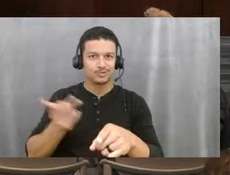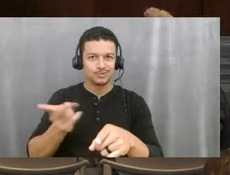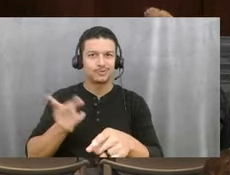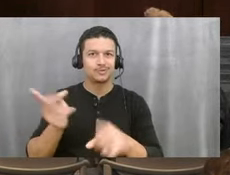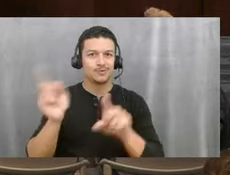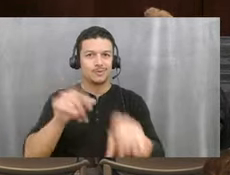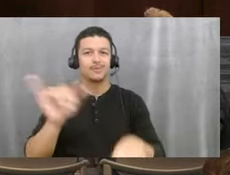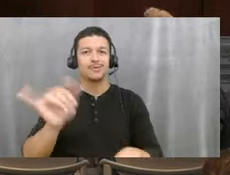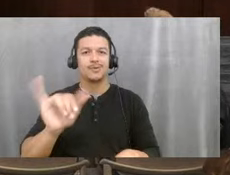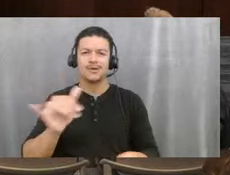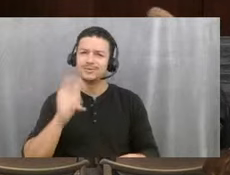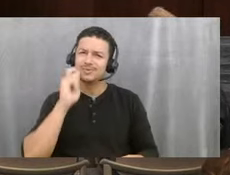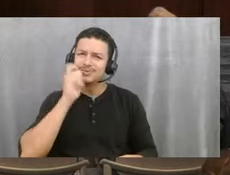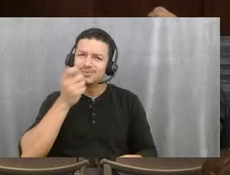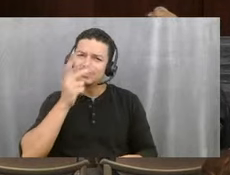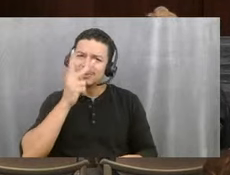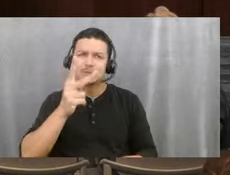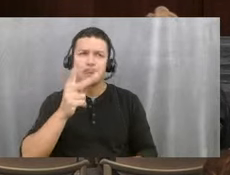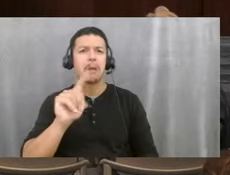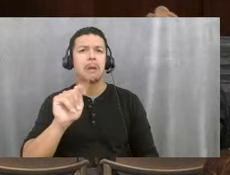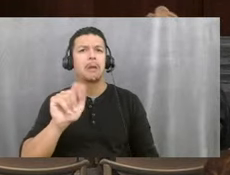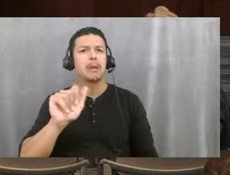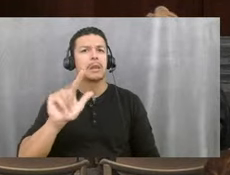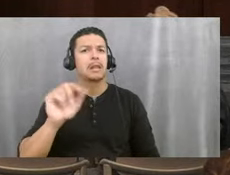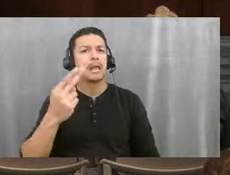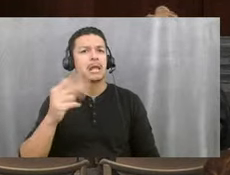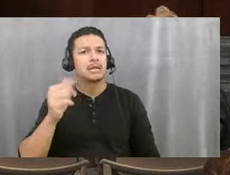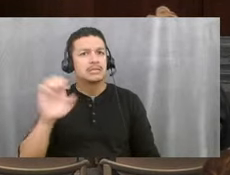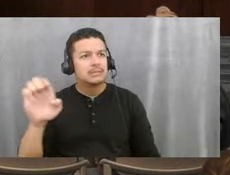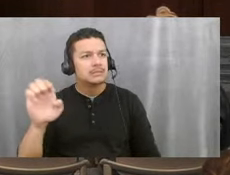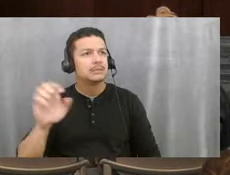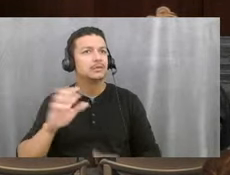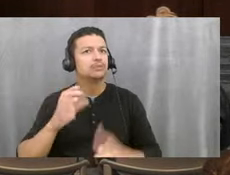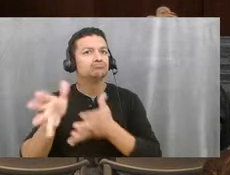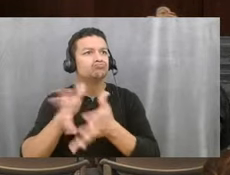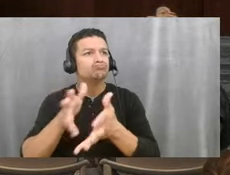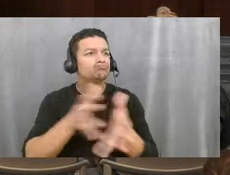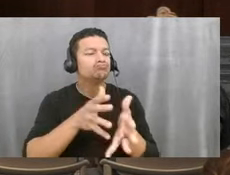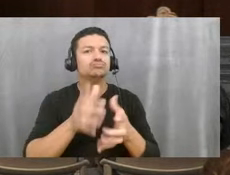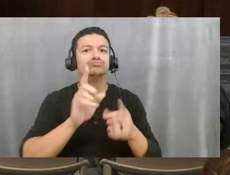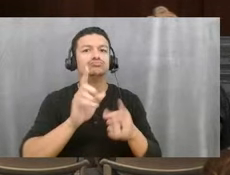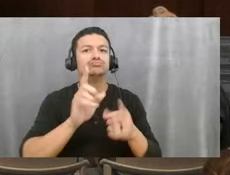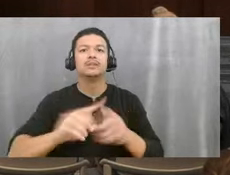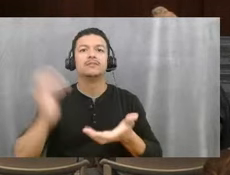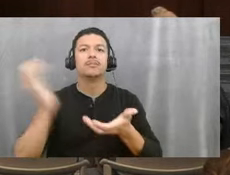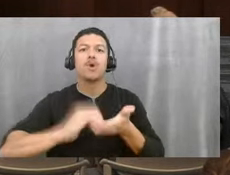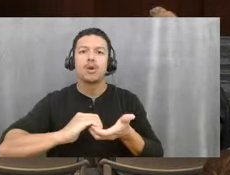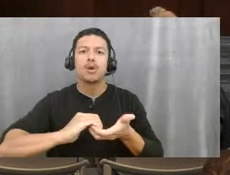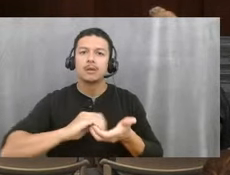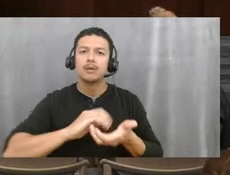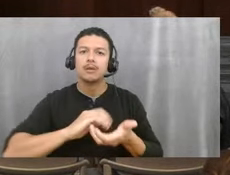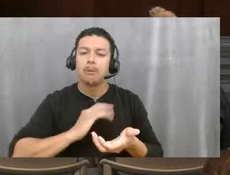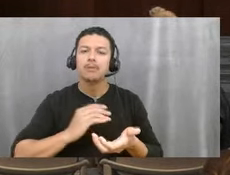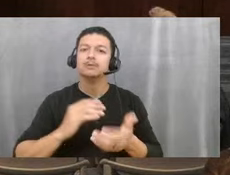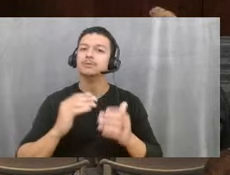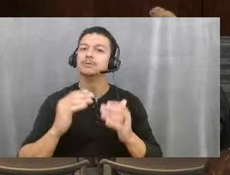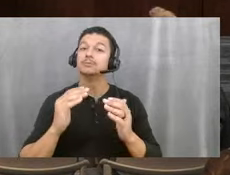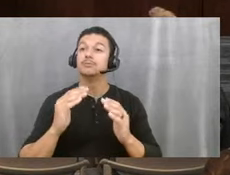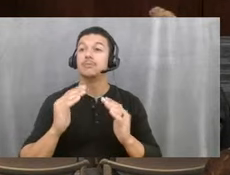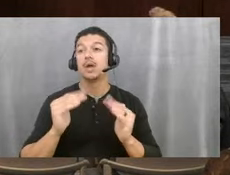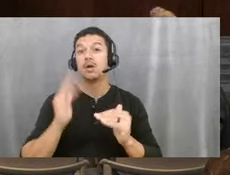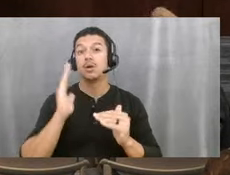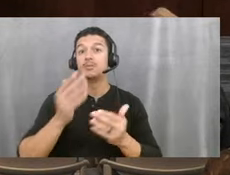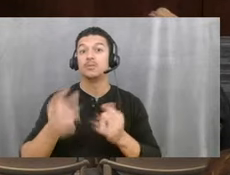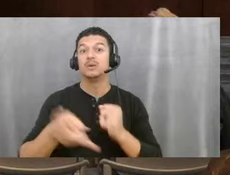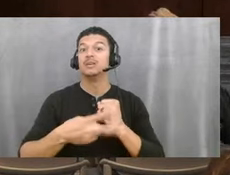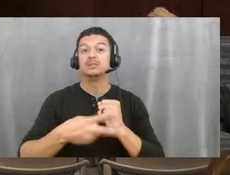things work in Tallahassee. Great conversation with Ballard Partners. And, yeah, hopefully we'll save the taxpayers a few million dollars and get